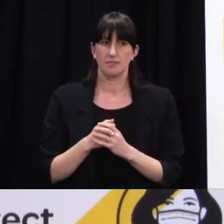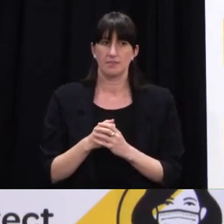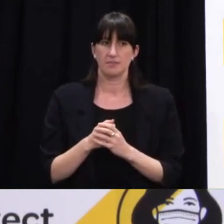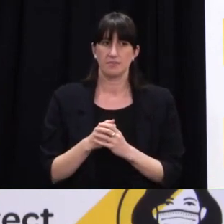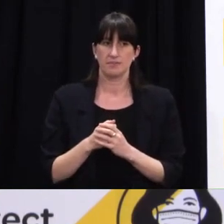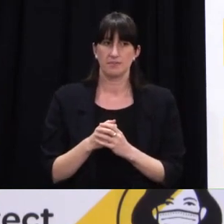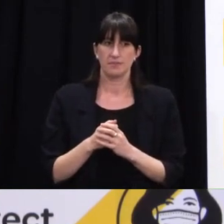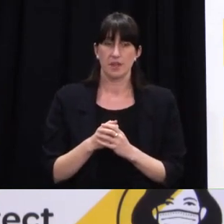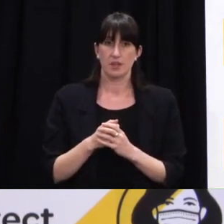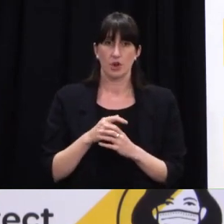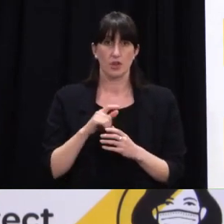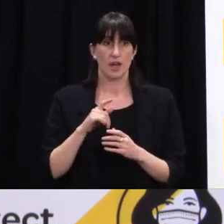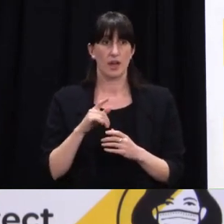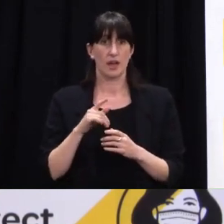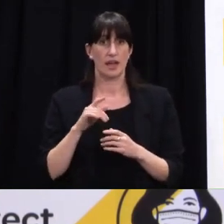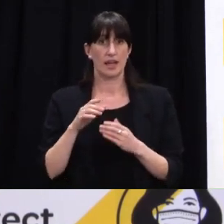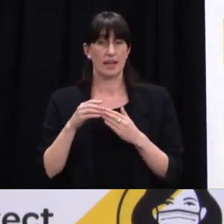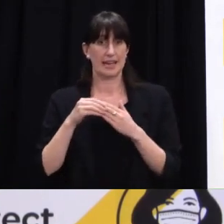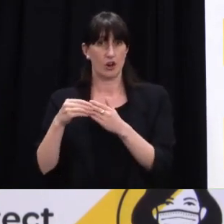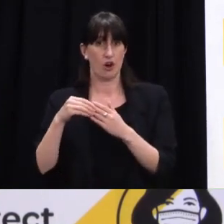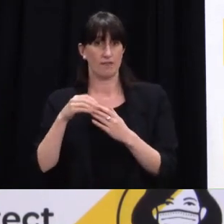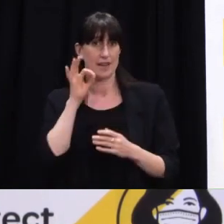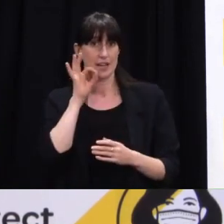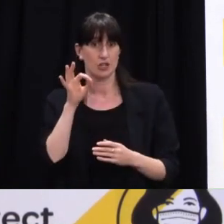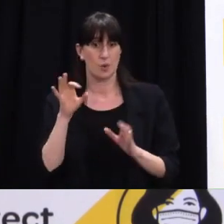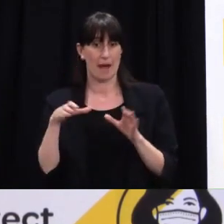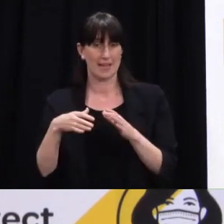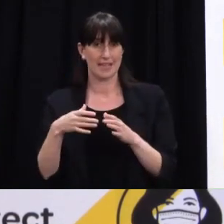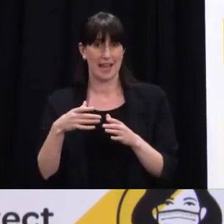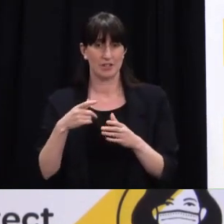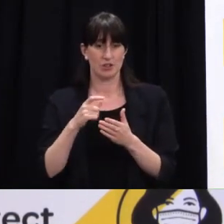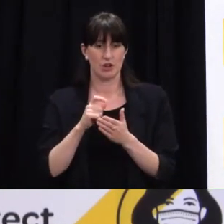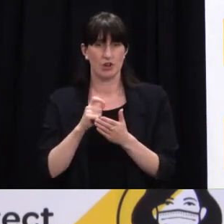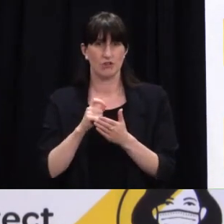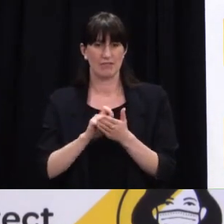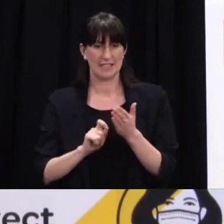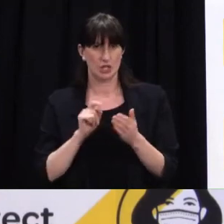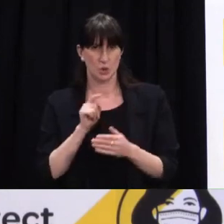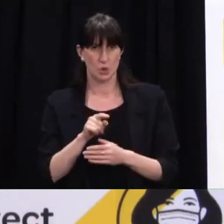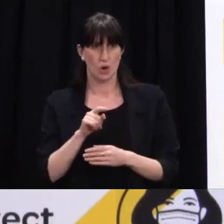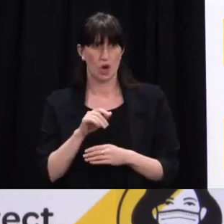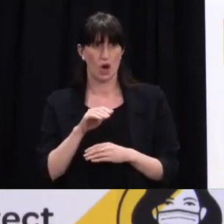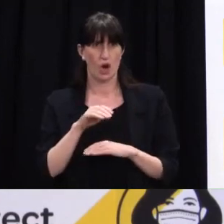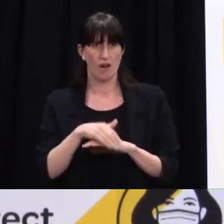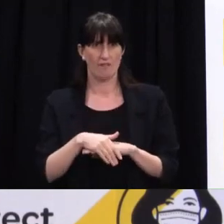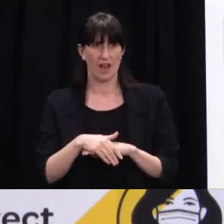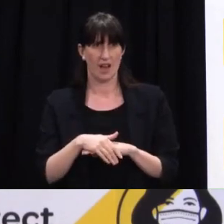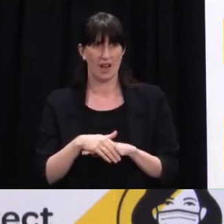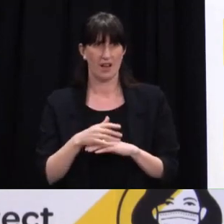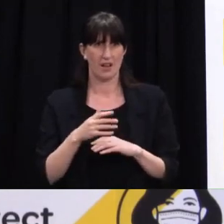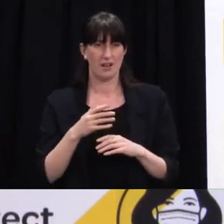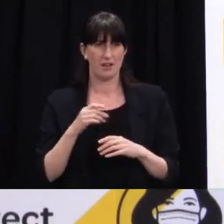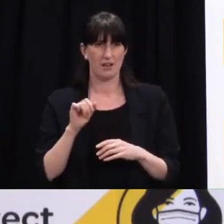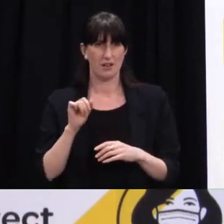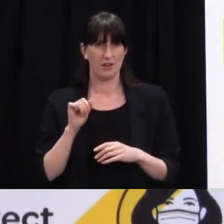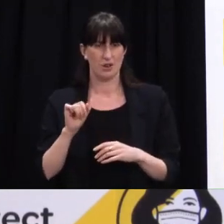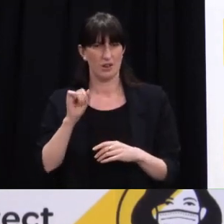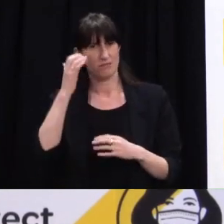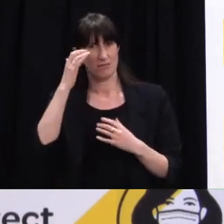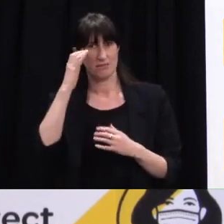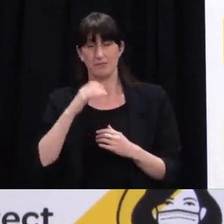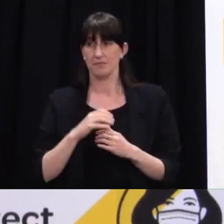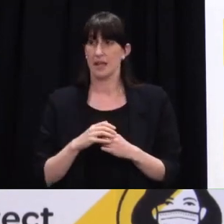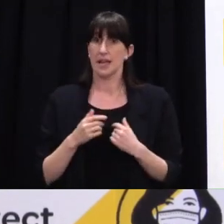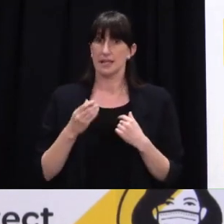leader has written to you a public inquiry look some of the rationale that's been given by the opposition leader I disagree with the